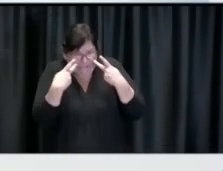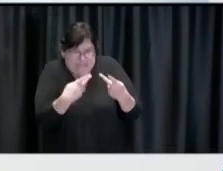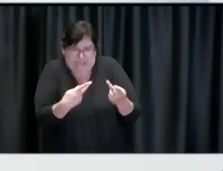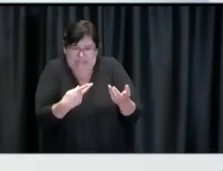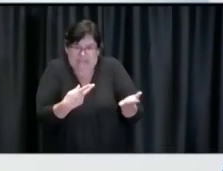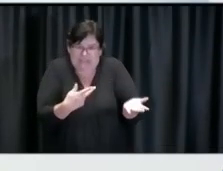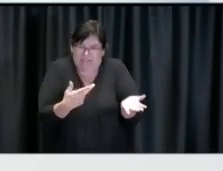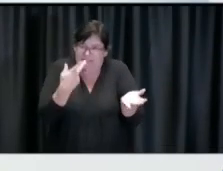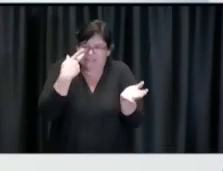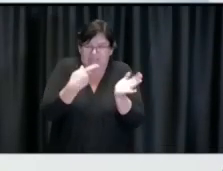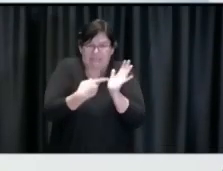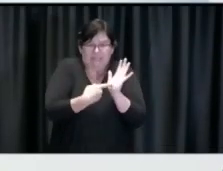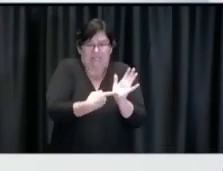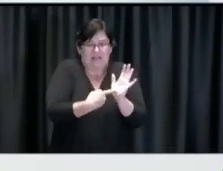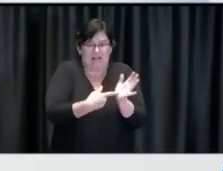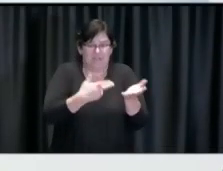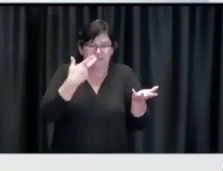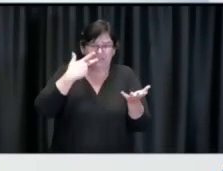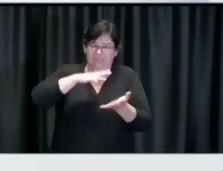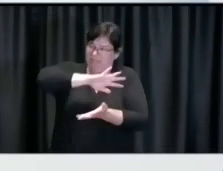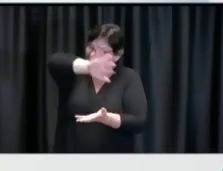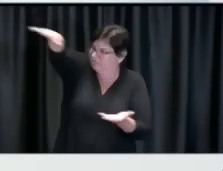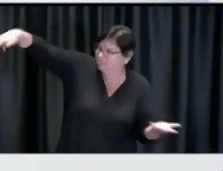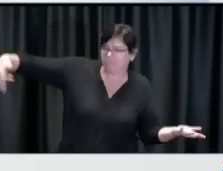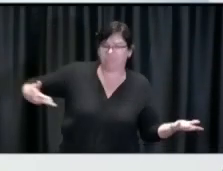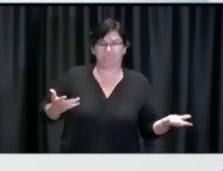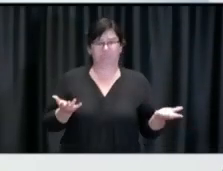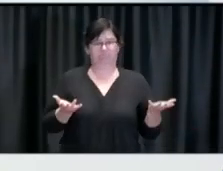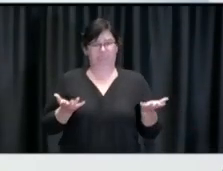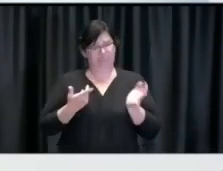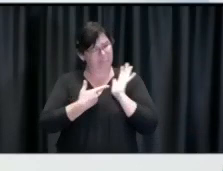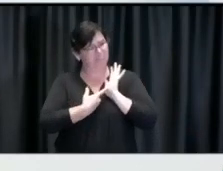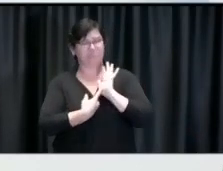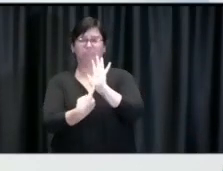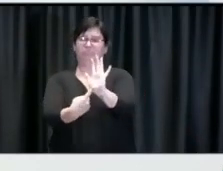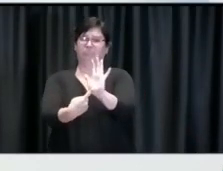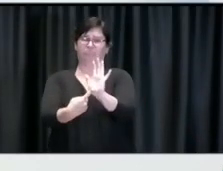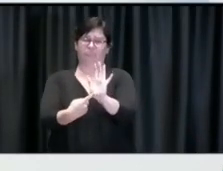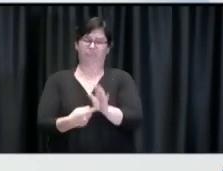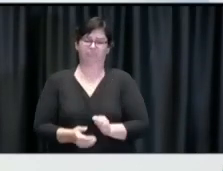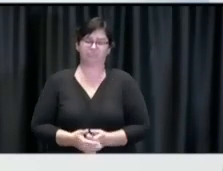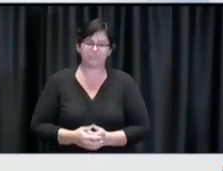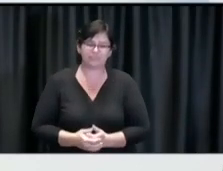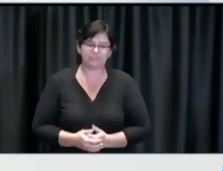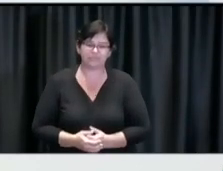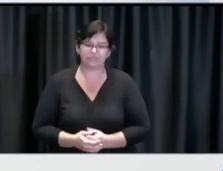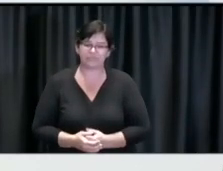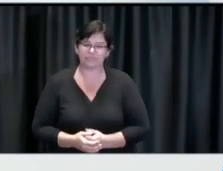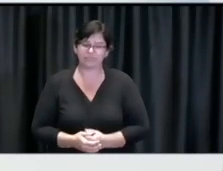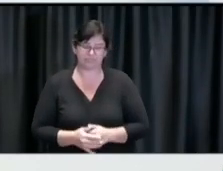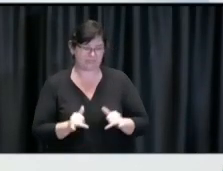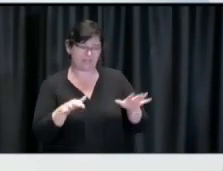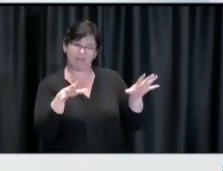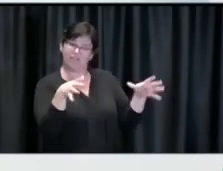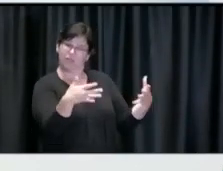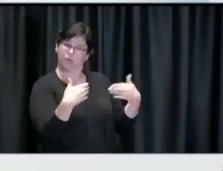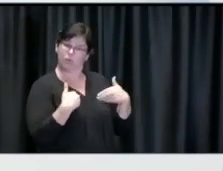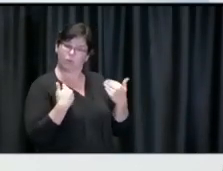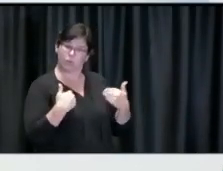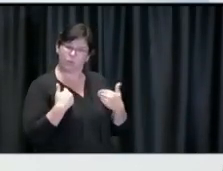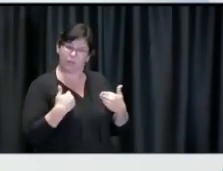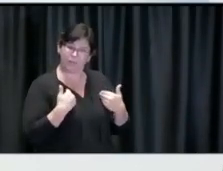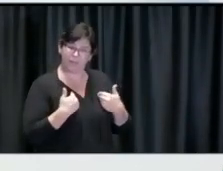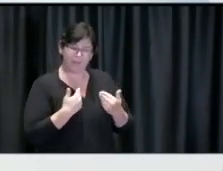places, public health units are struggling to get young people to be vaccinated. So I